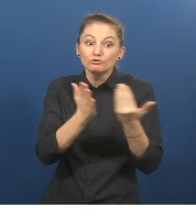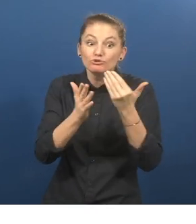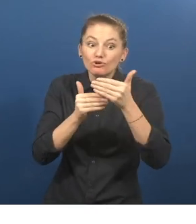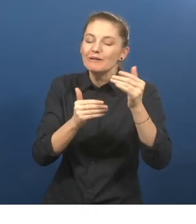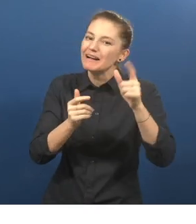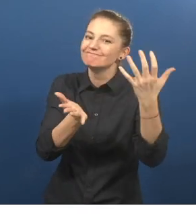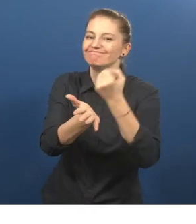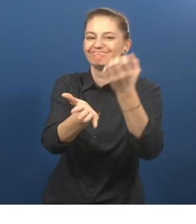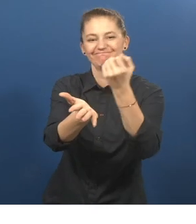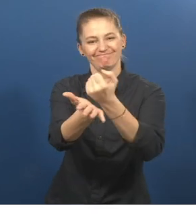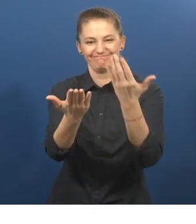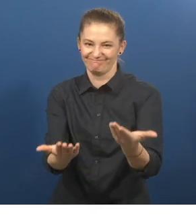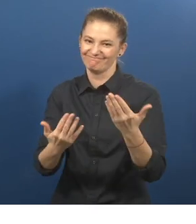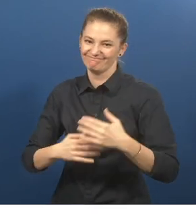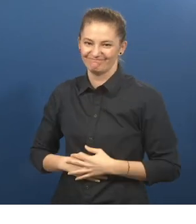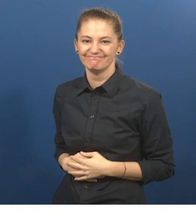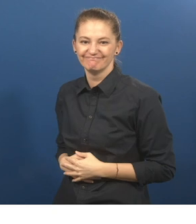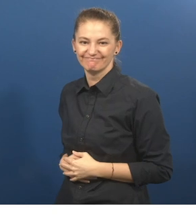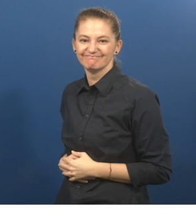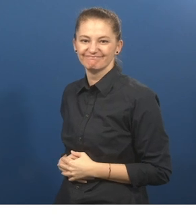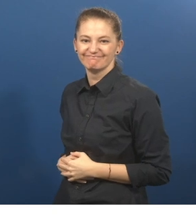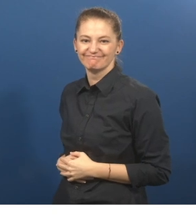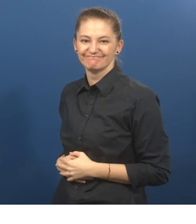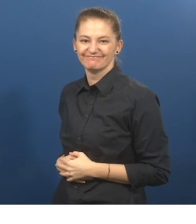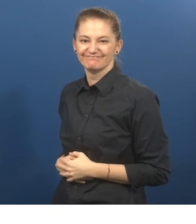Zero Project, a world without barriers.